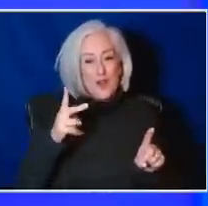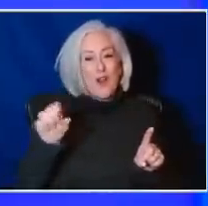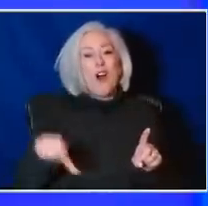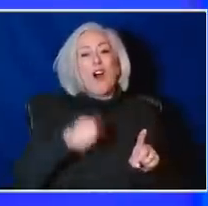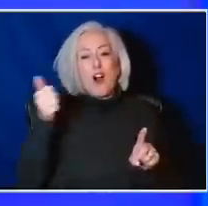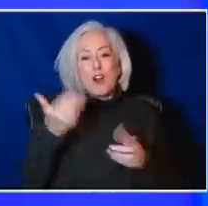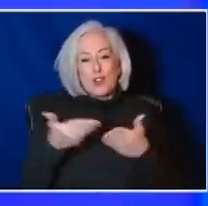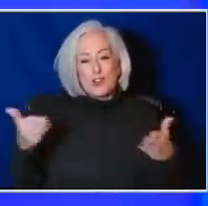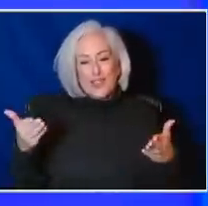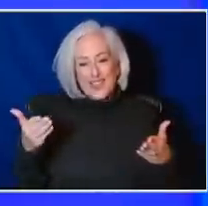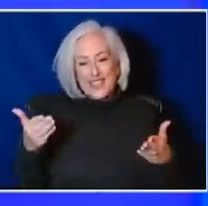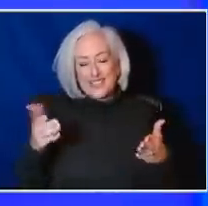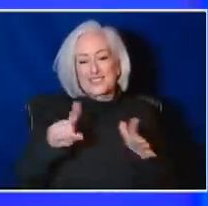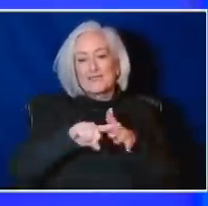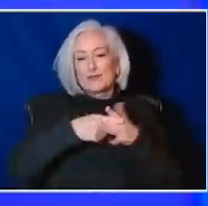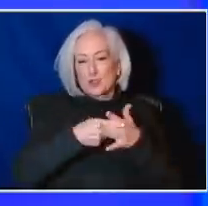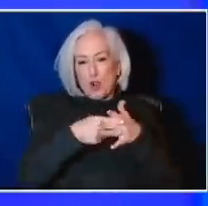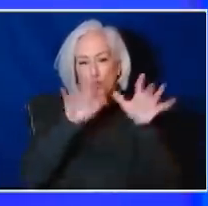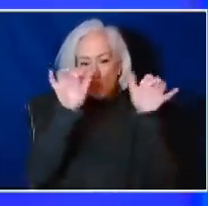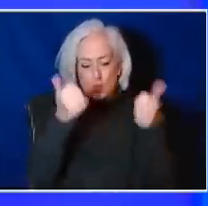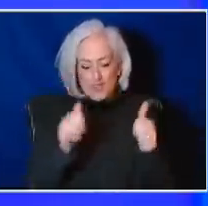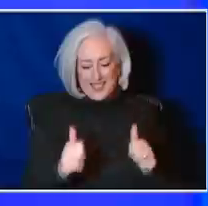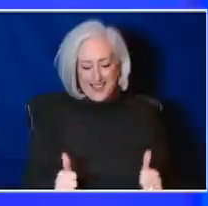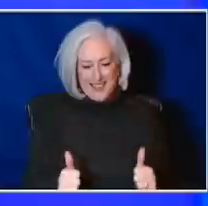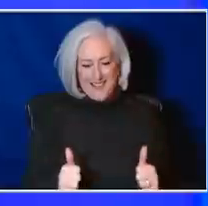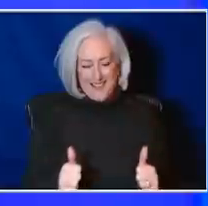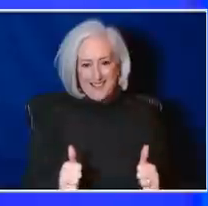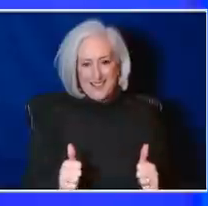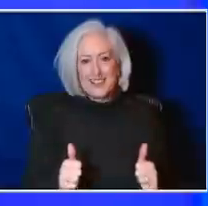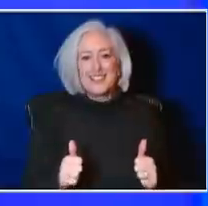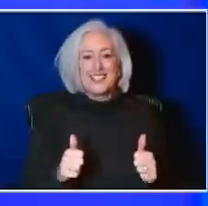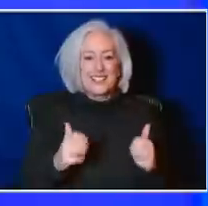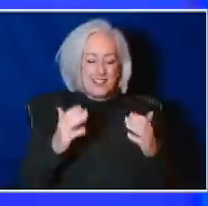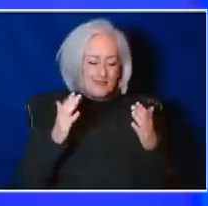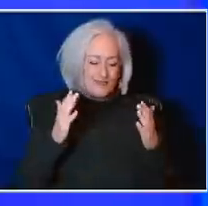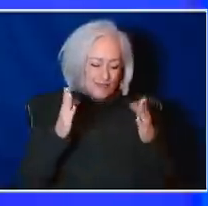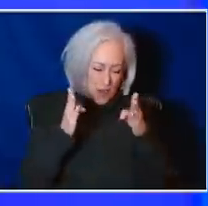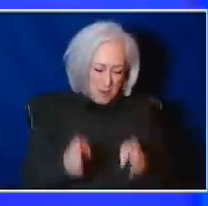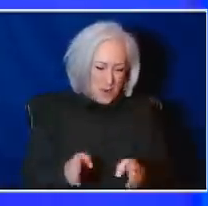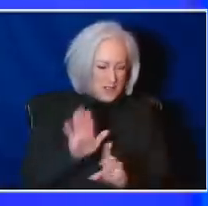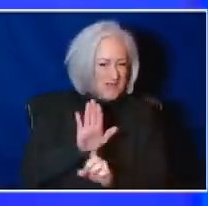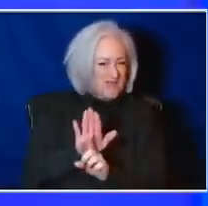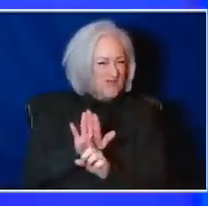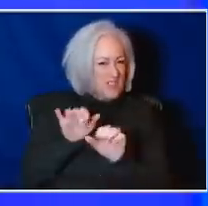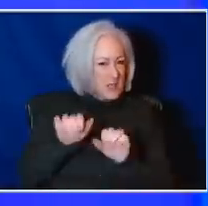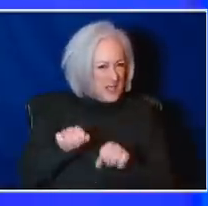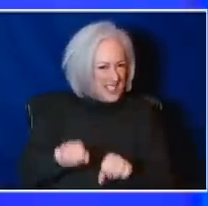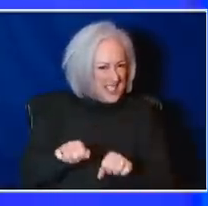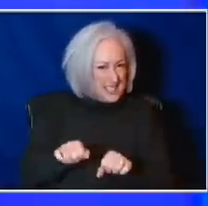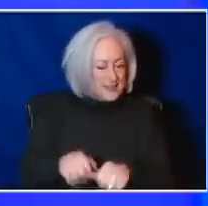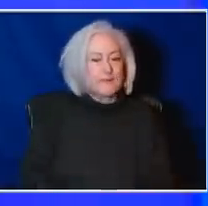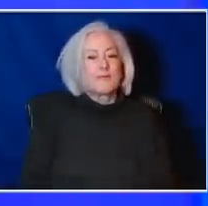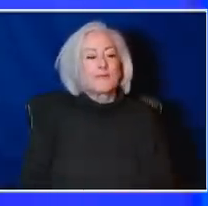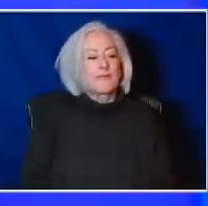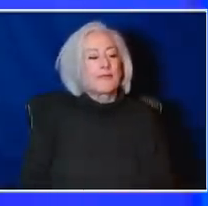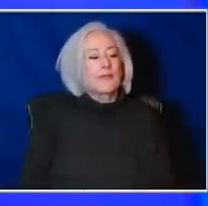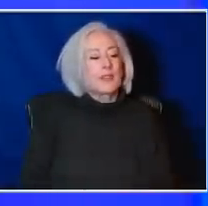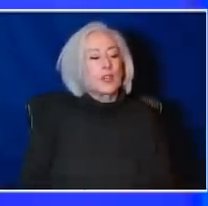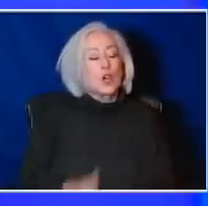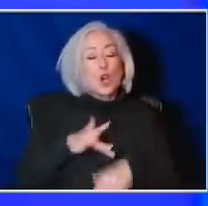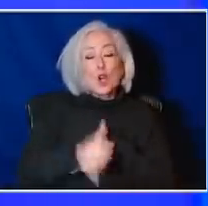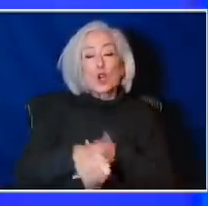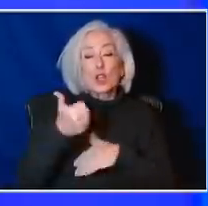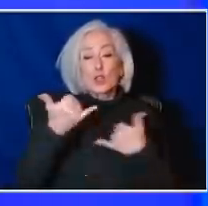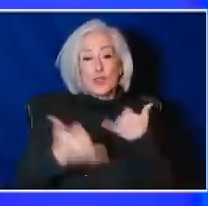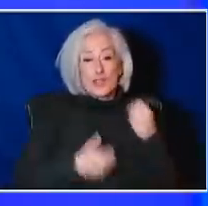from that isolation. And at some point, I think it was earlier this year, actually, the governing